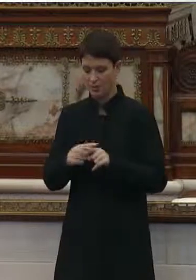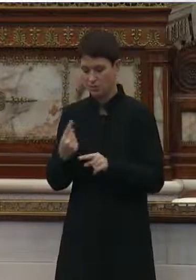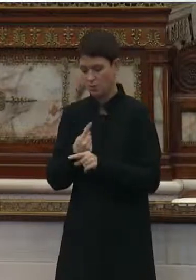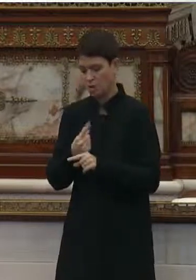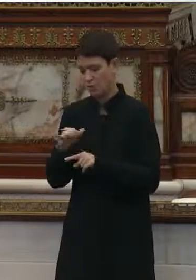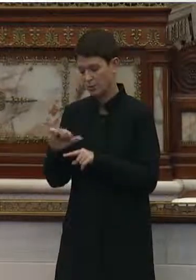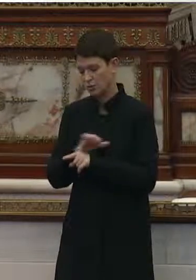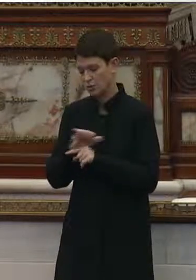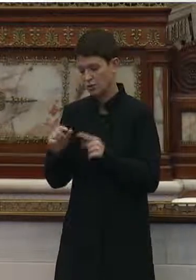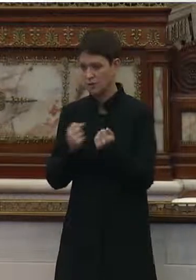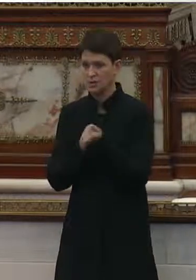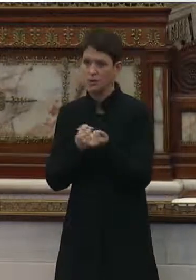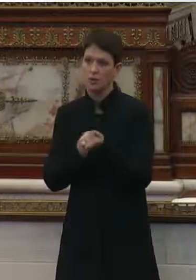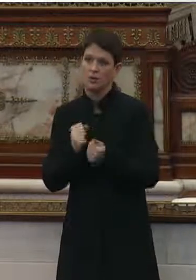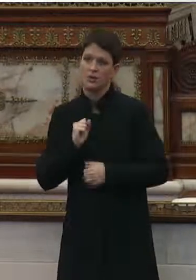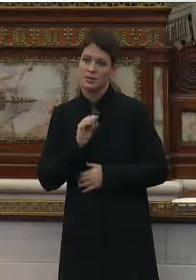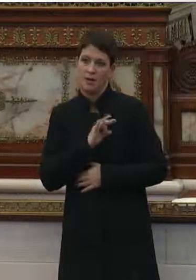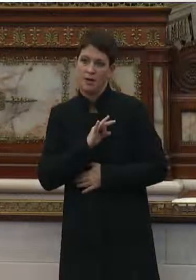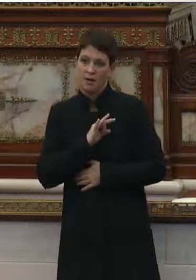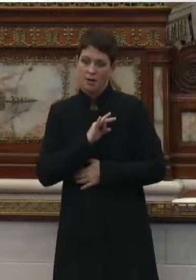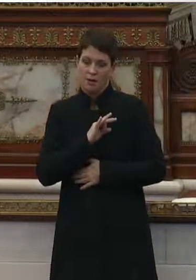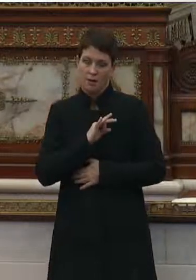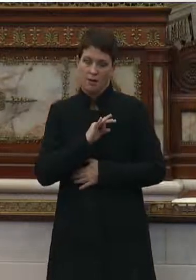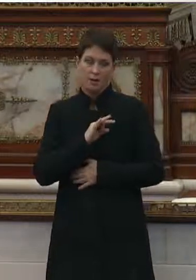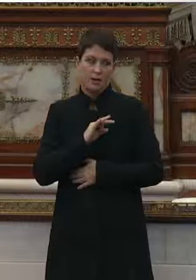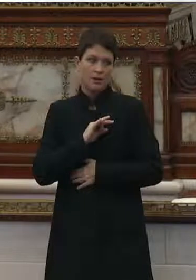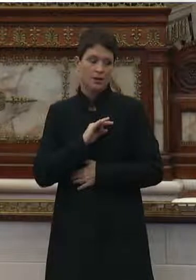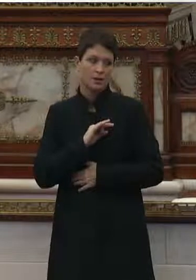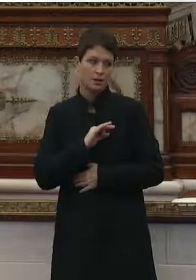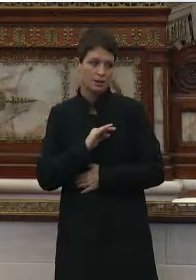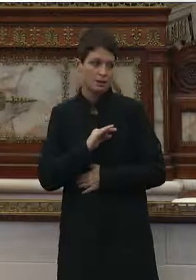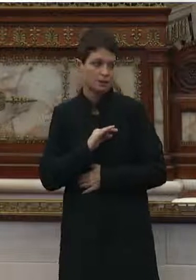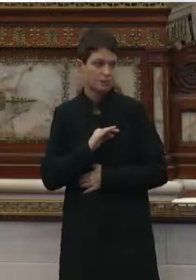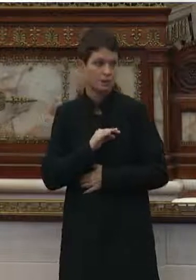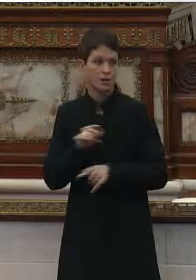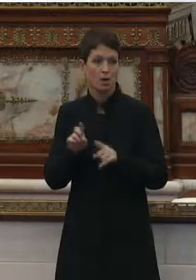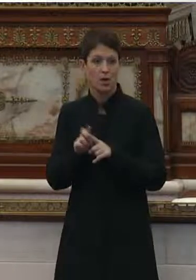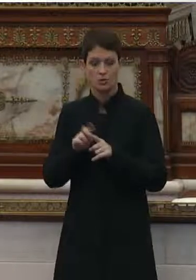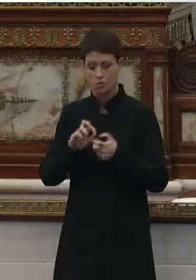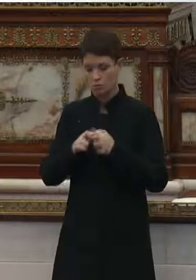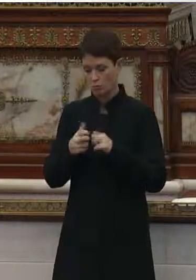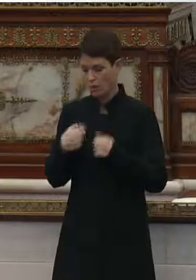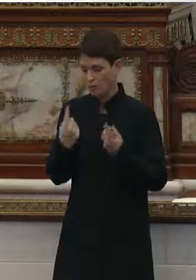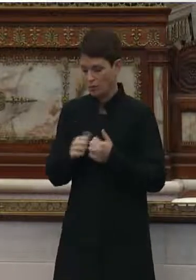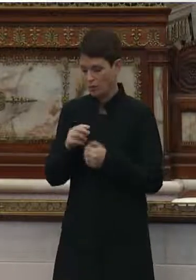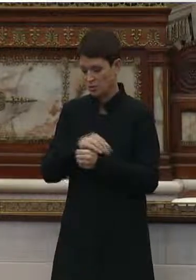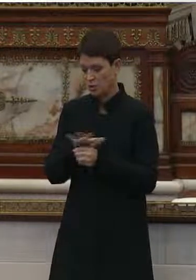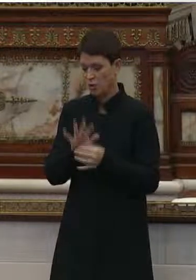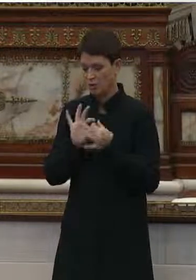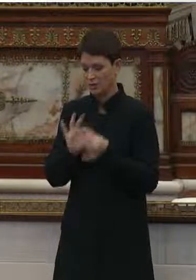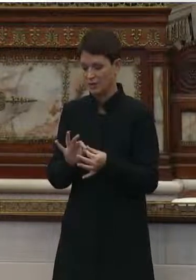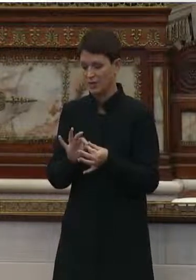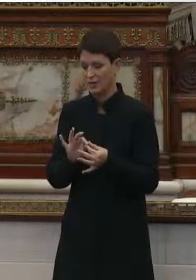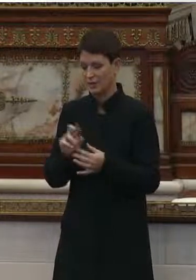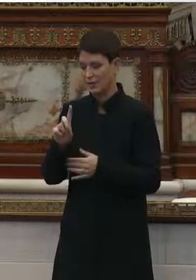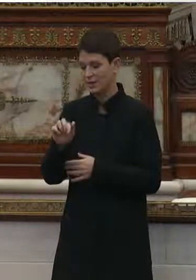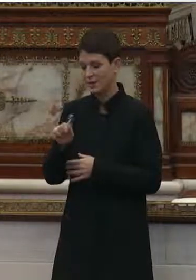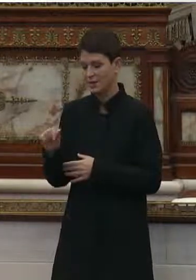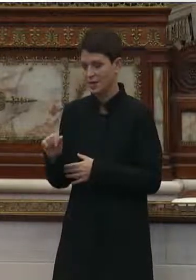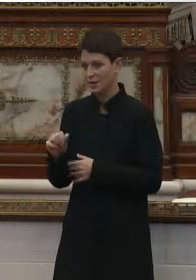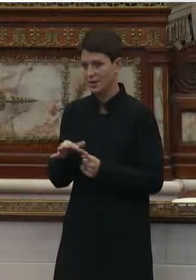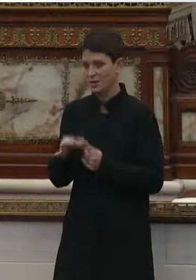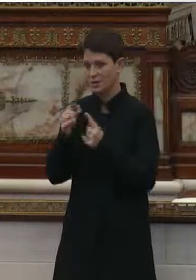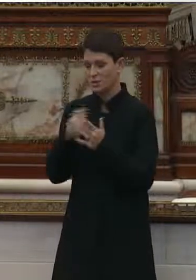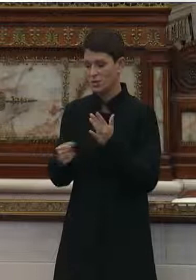trained and supported staff. And also there's been problems with COVID-related data, especially